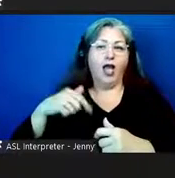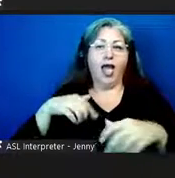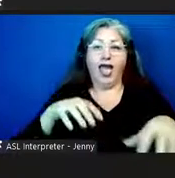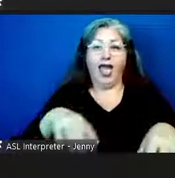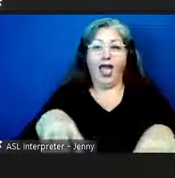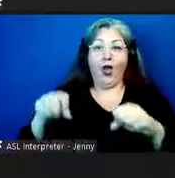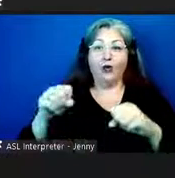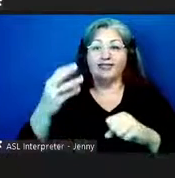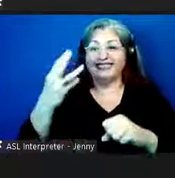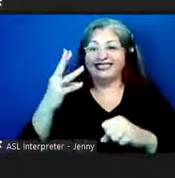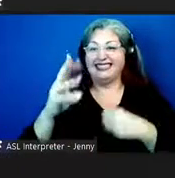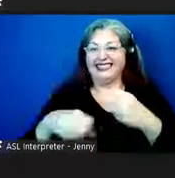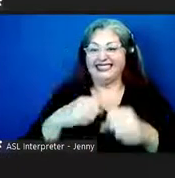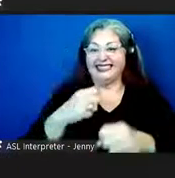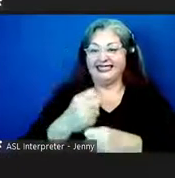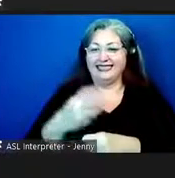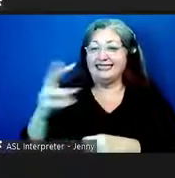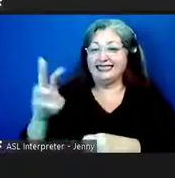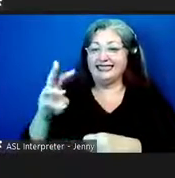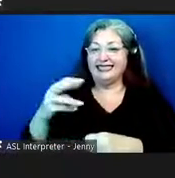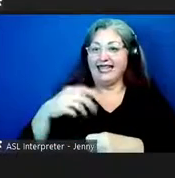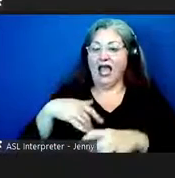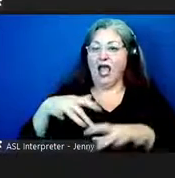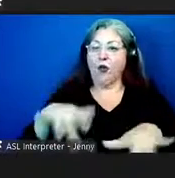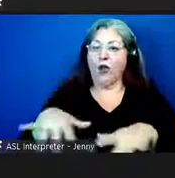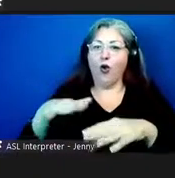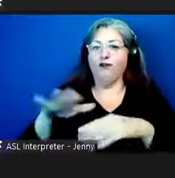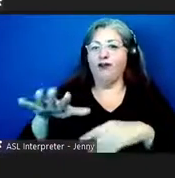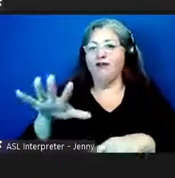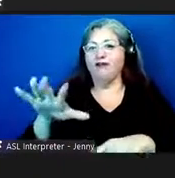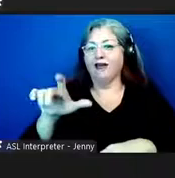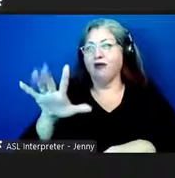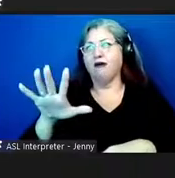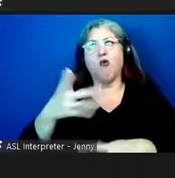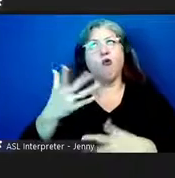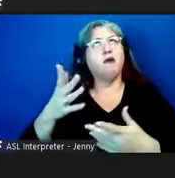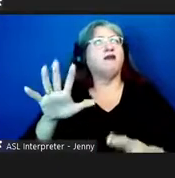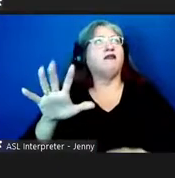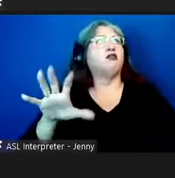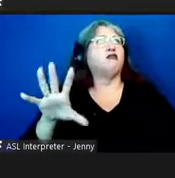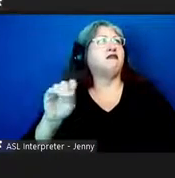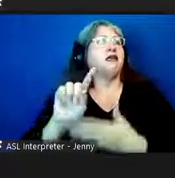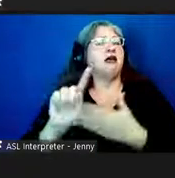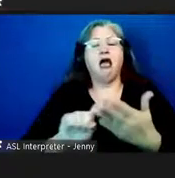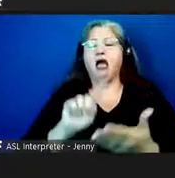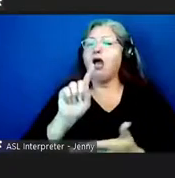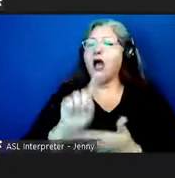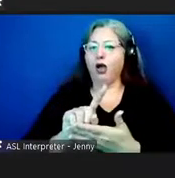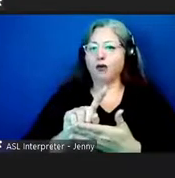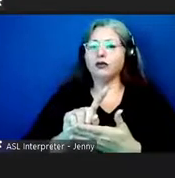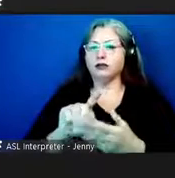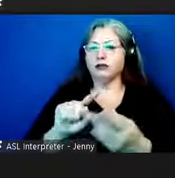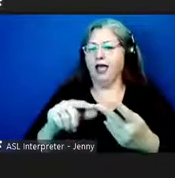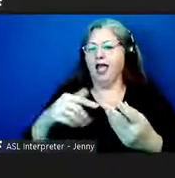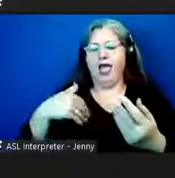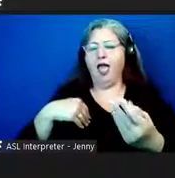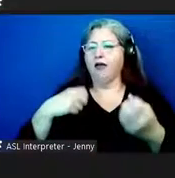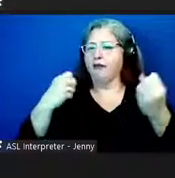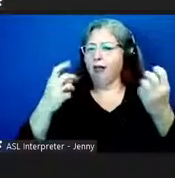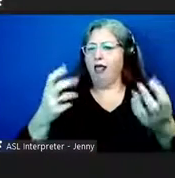years and recorded over 525 or 50 hours and then there are many more